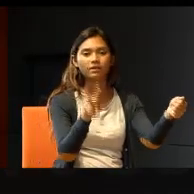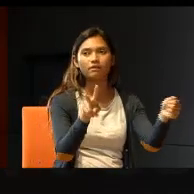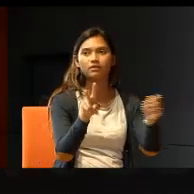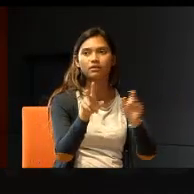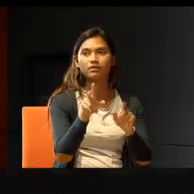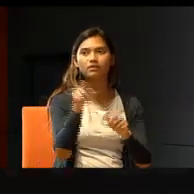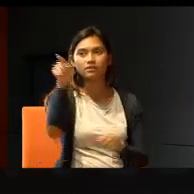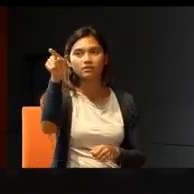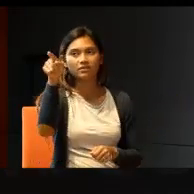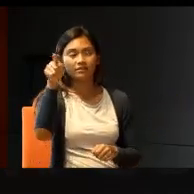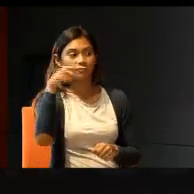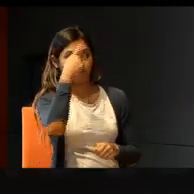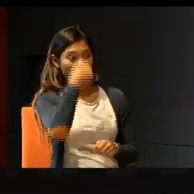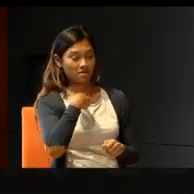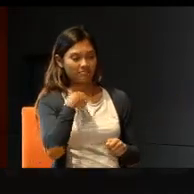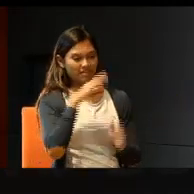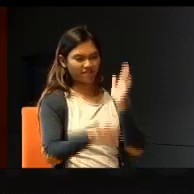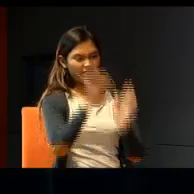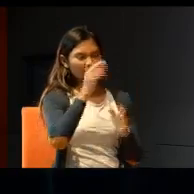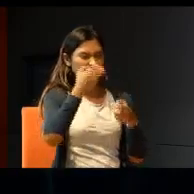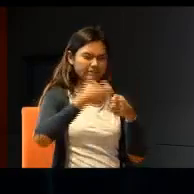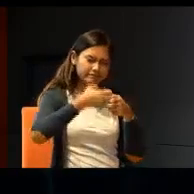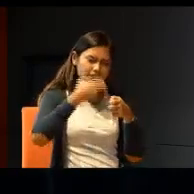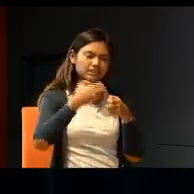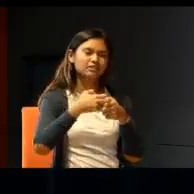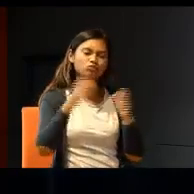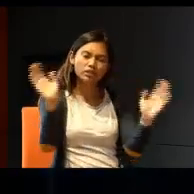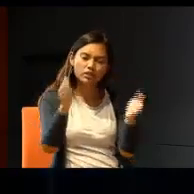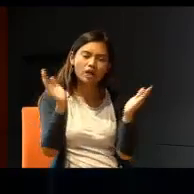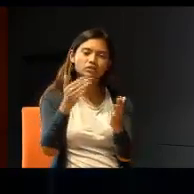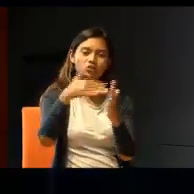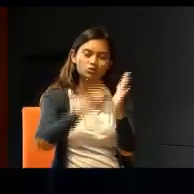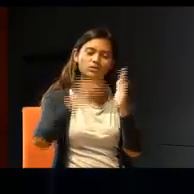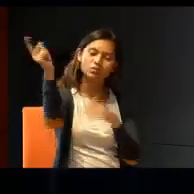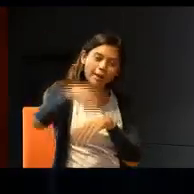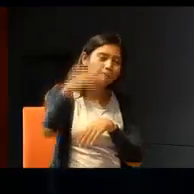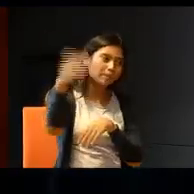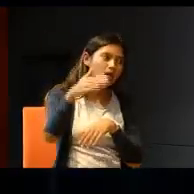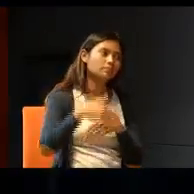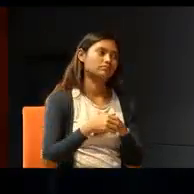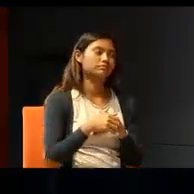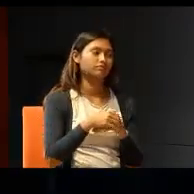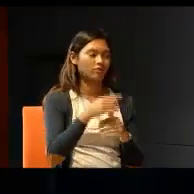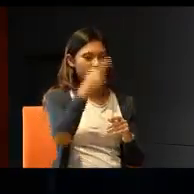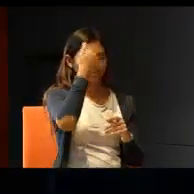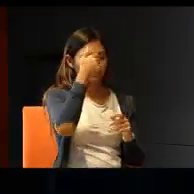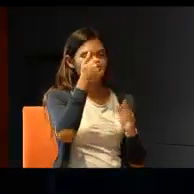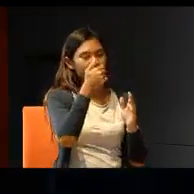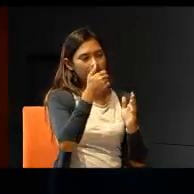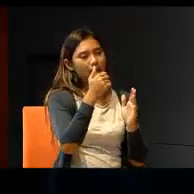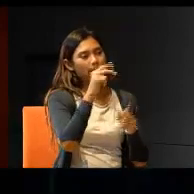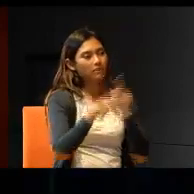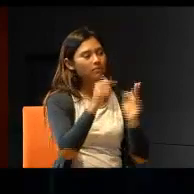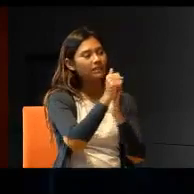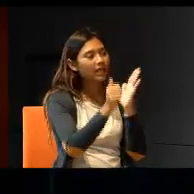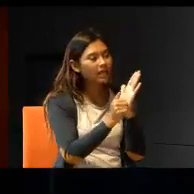I found it very, very difficult to really get students there. So, it is really a commendable task that people in the age, from right from 8 to 52, can really